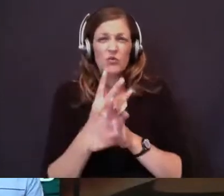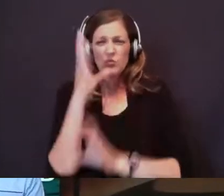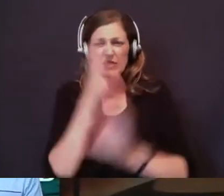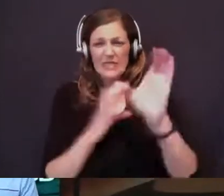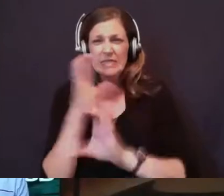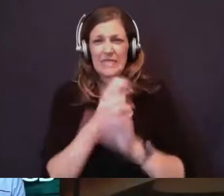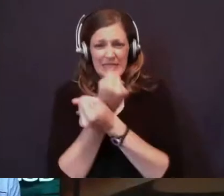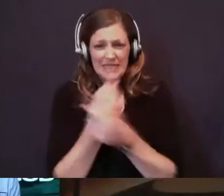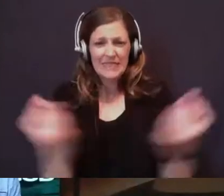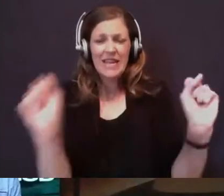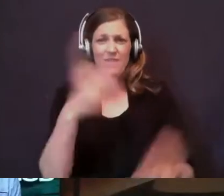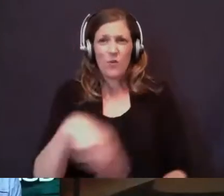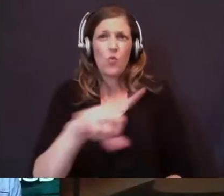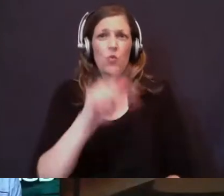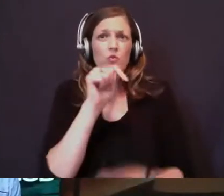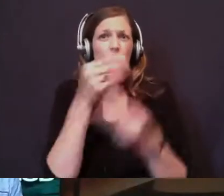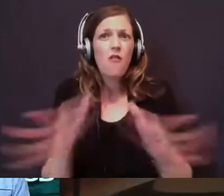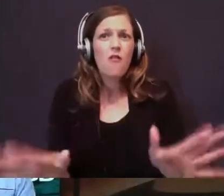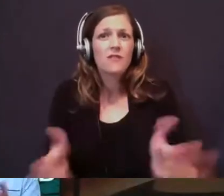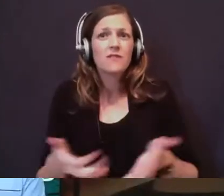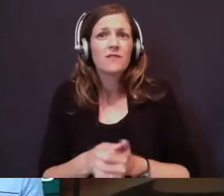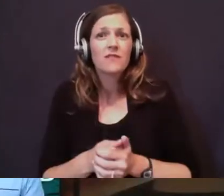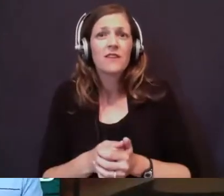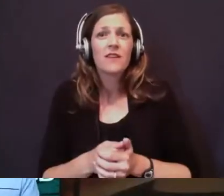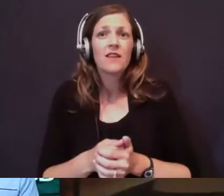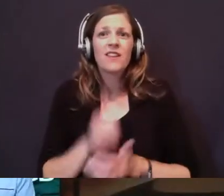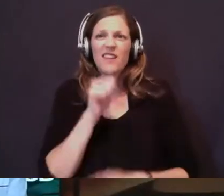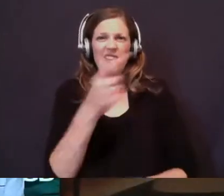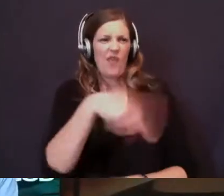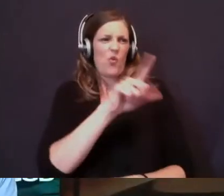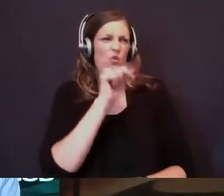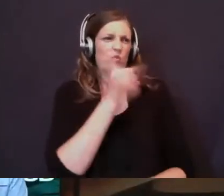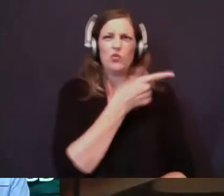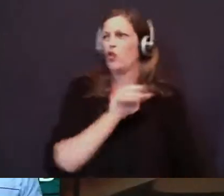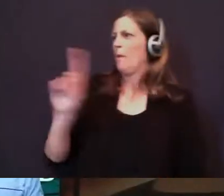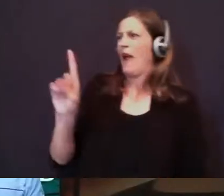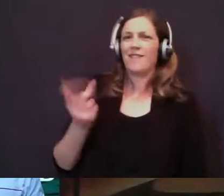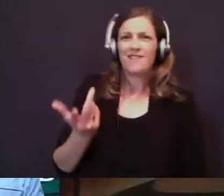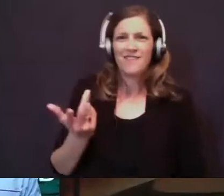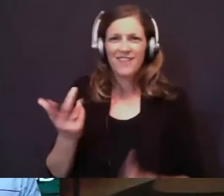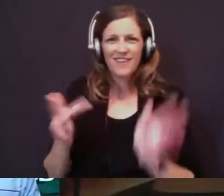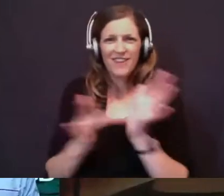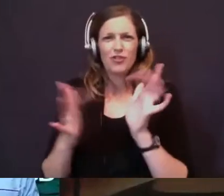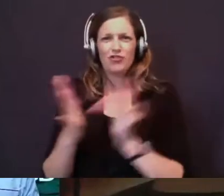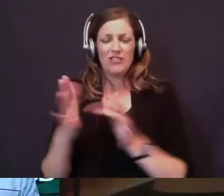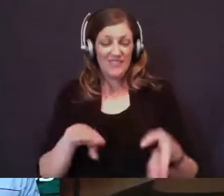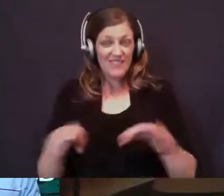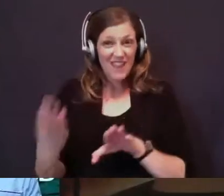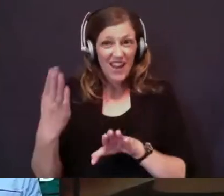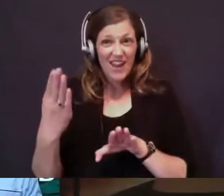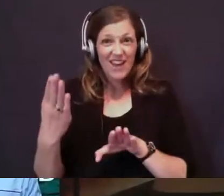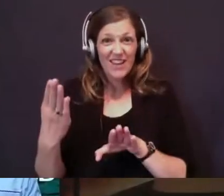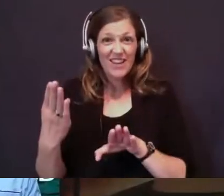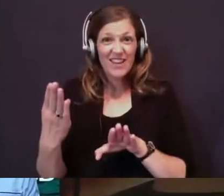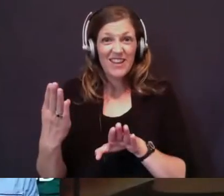those who were lost. Not those who had turned back. The scripture says that Jesus died while